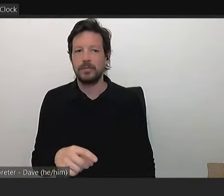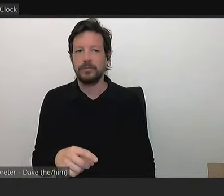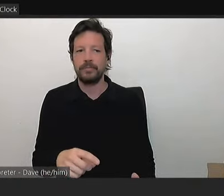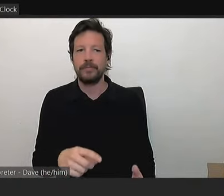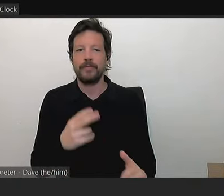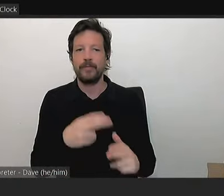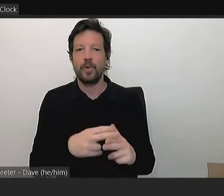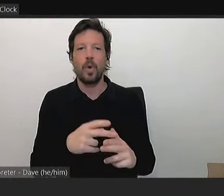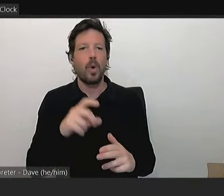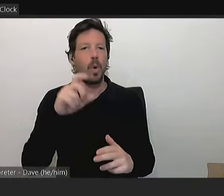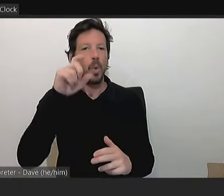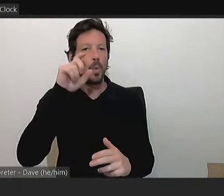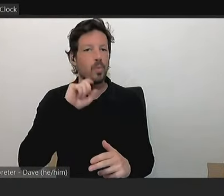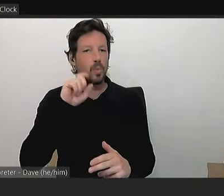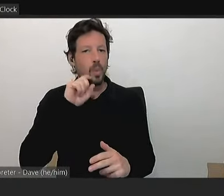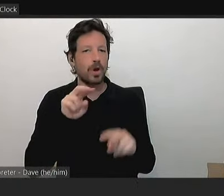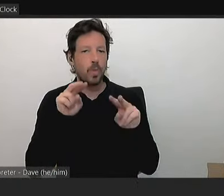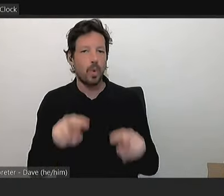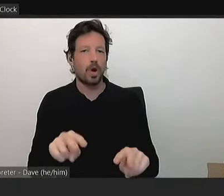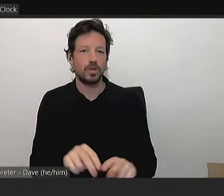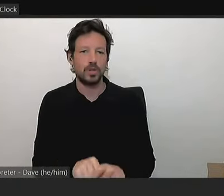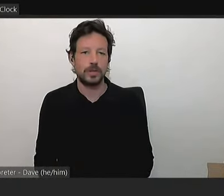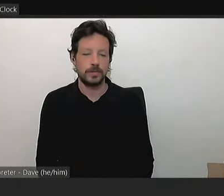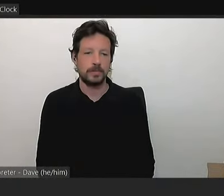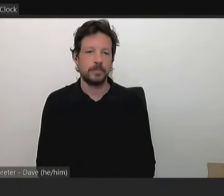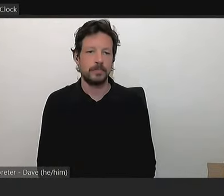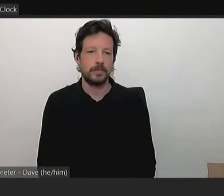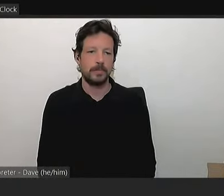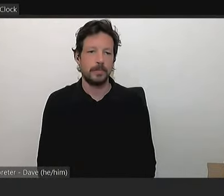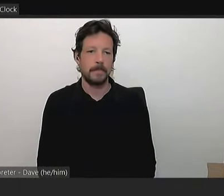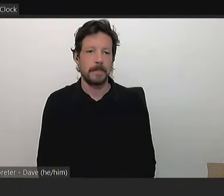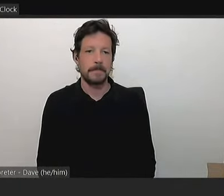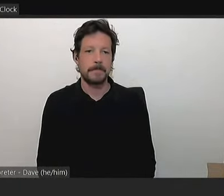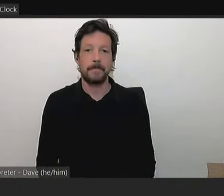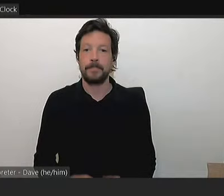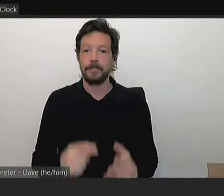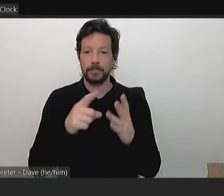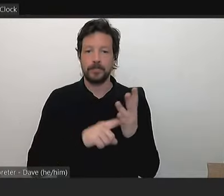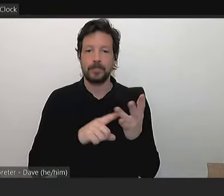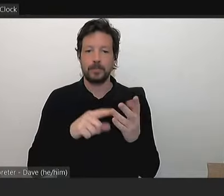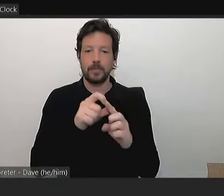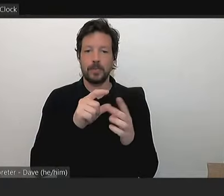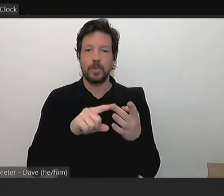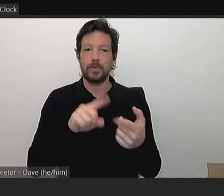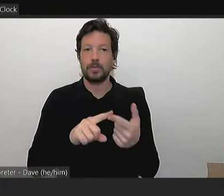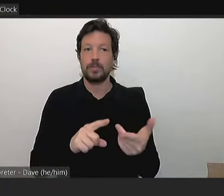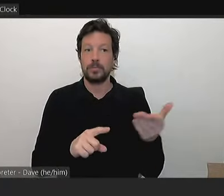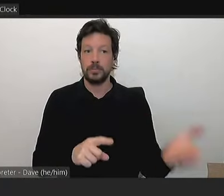I'll hand that over to Councillor, sorry, I'll that over to Jodie, who can answer that question. Thank you.